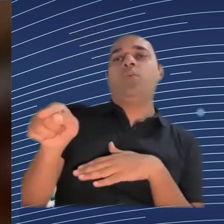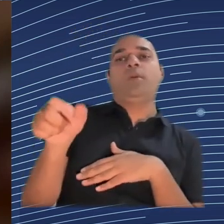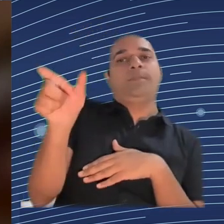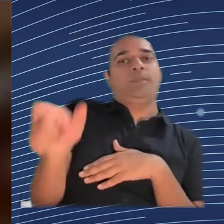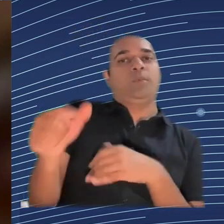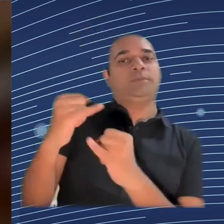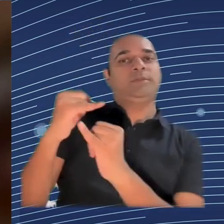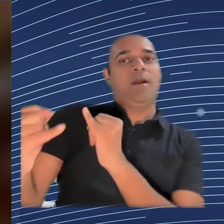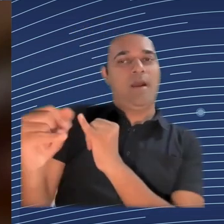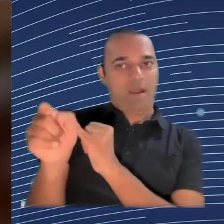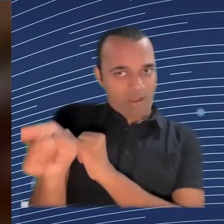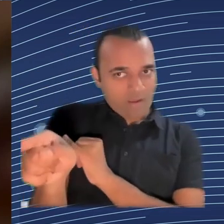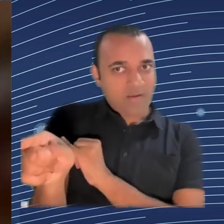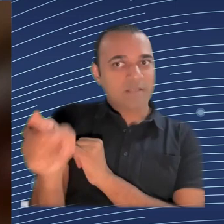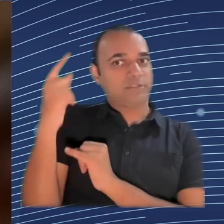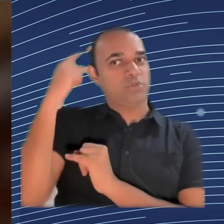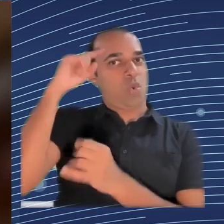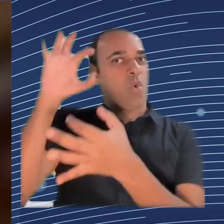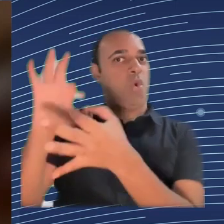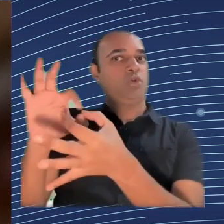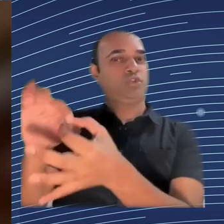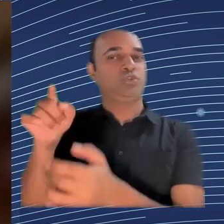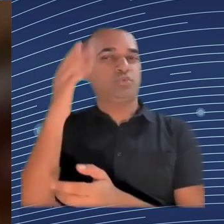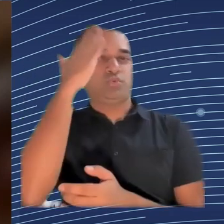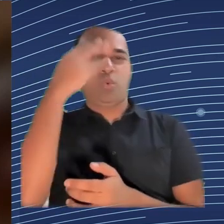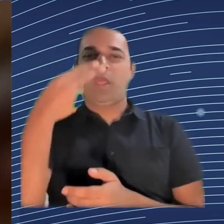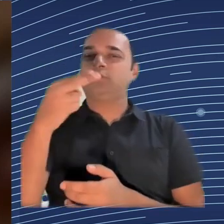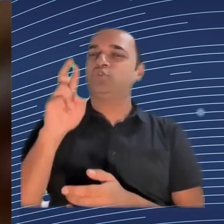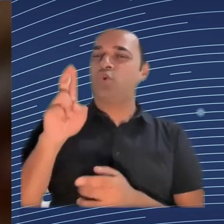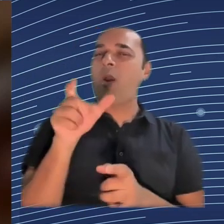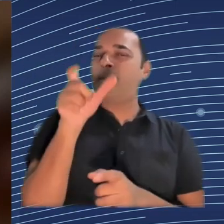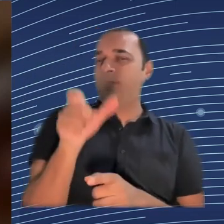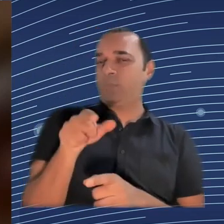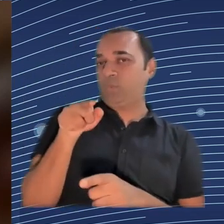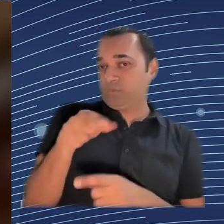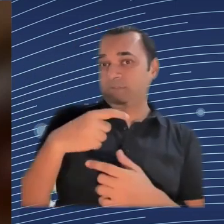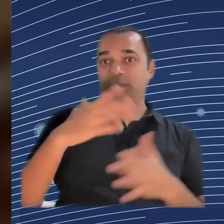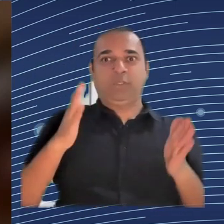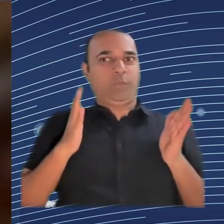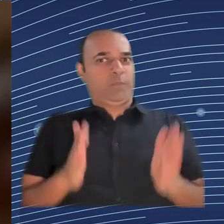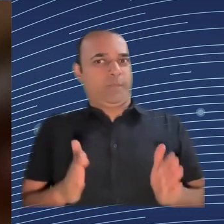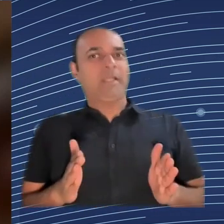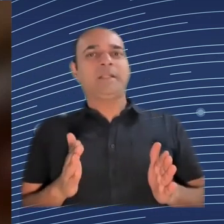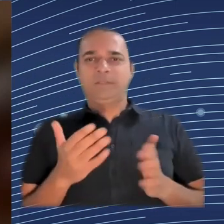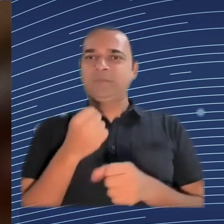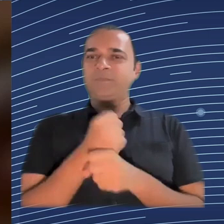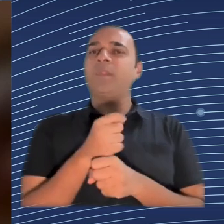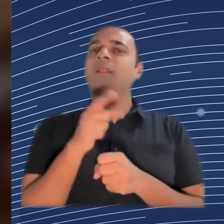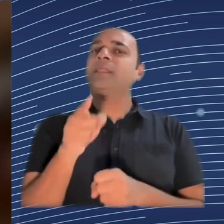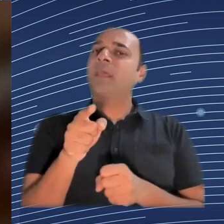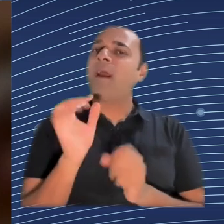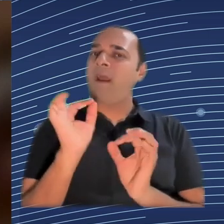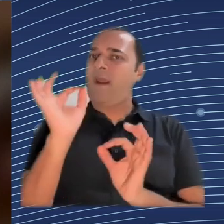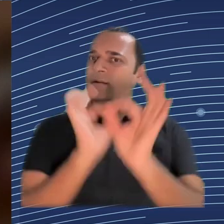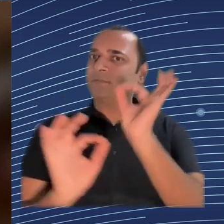about the people being affected, and it's not about the people whose data are being processed. So it's more about testing functionalities than